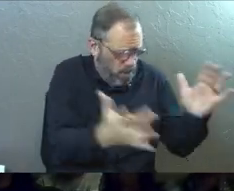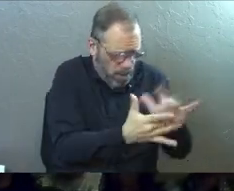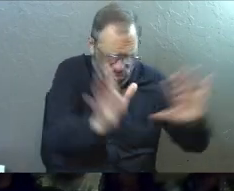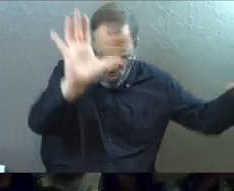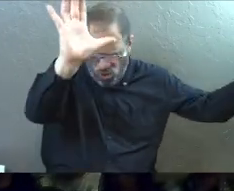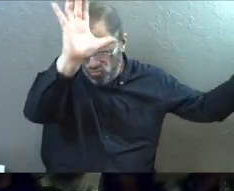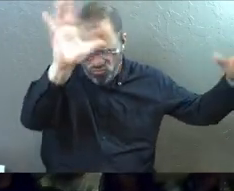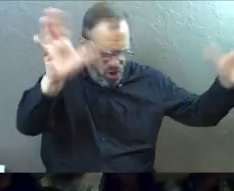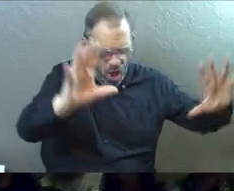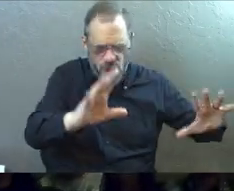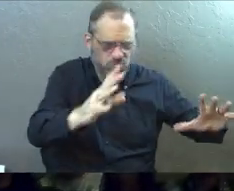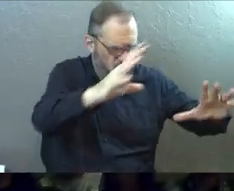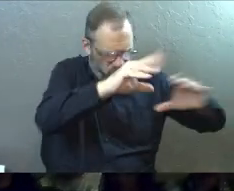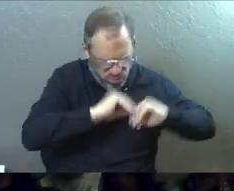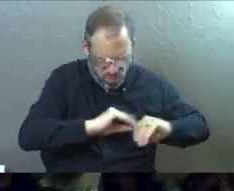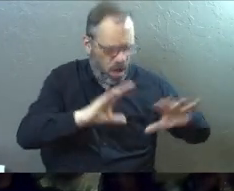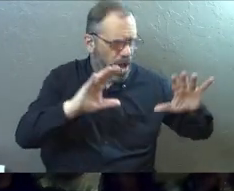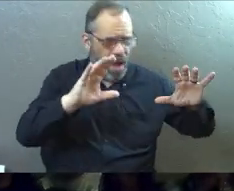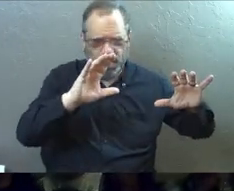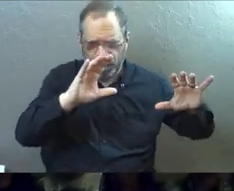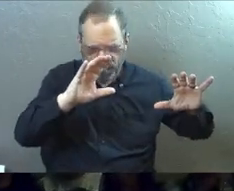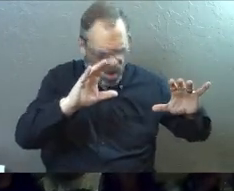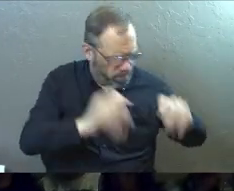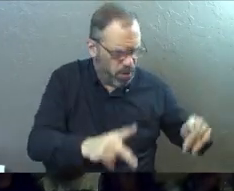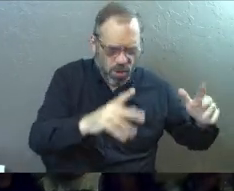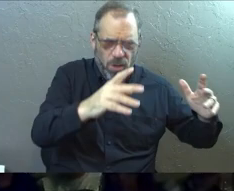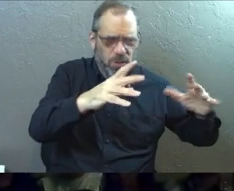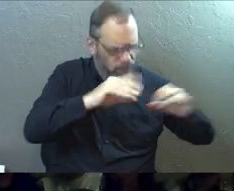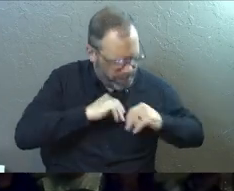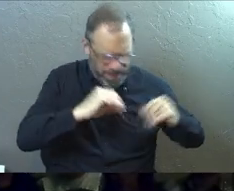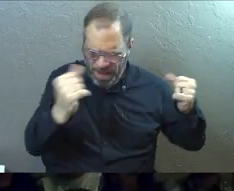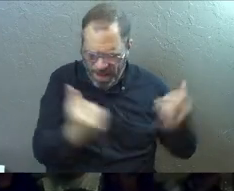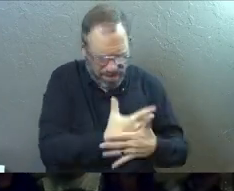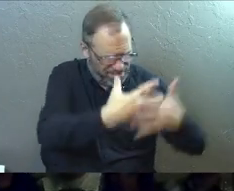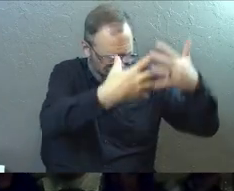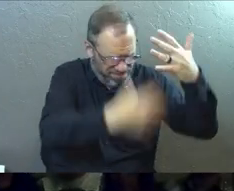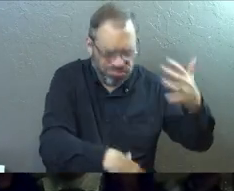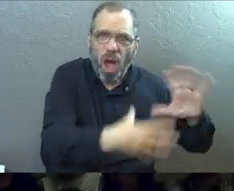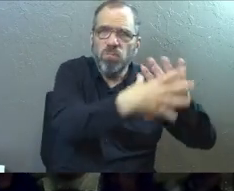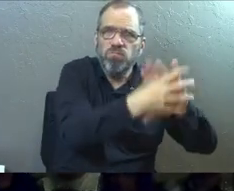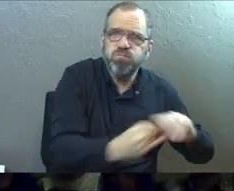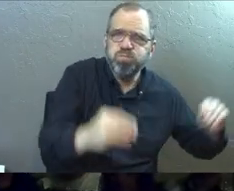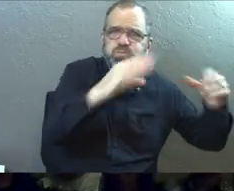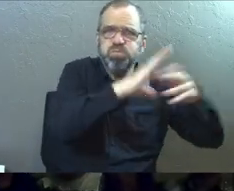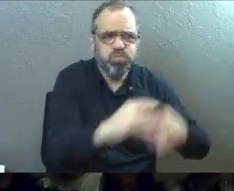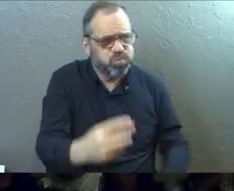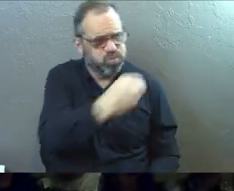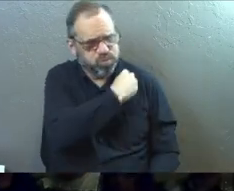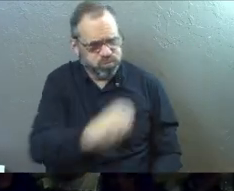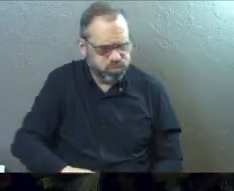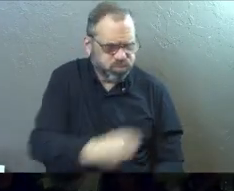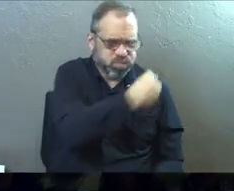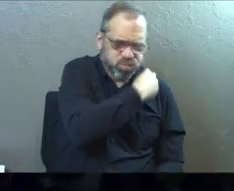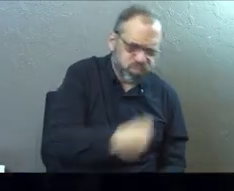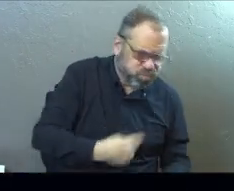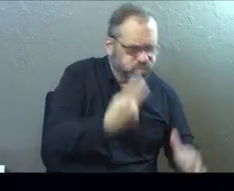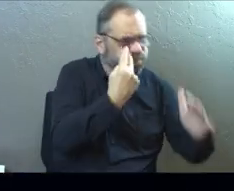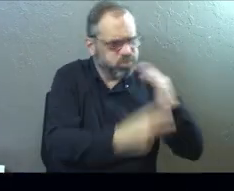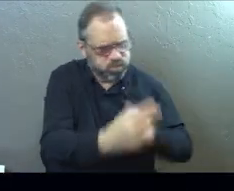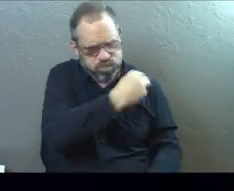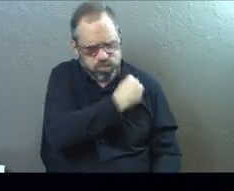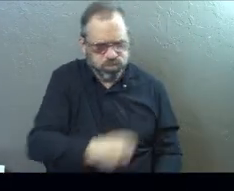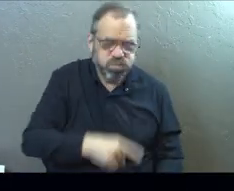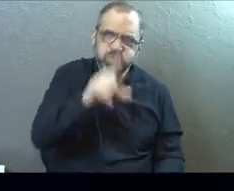him and will receive him and there's going to be and they have an opportunity to receive him, all this stuff, right? They talked about the Messiah over and over, prophecy after prophecy.